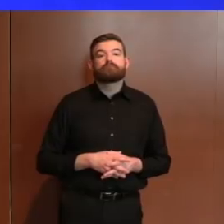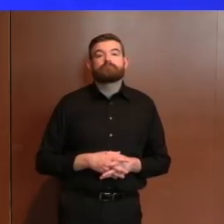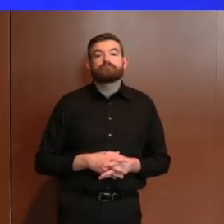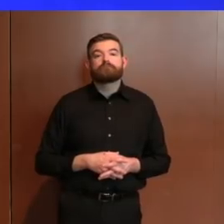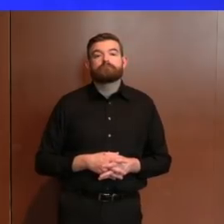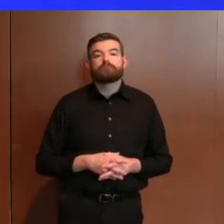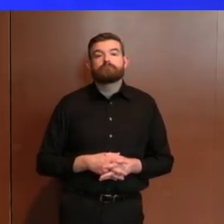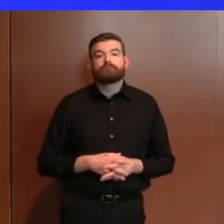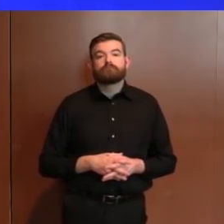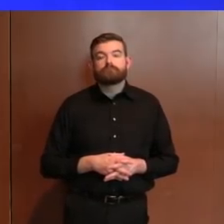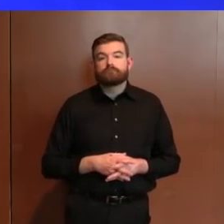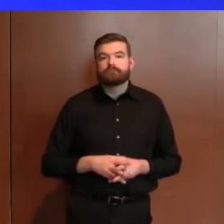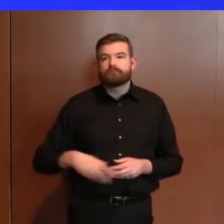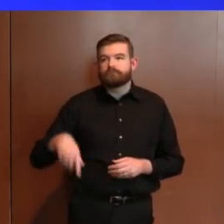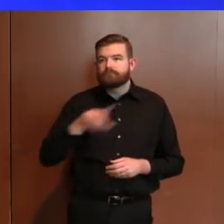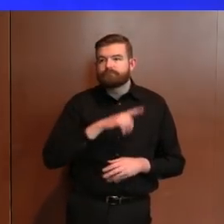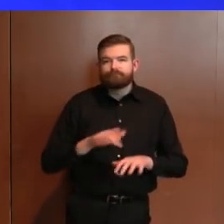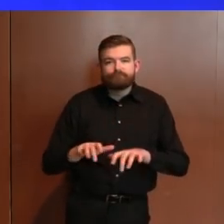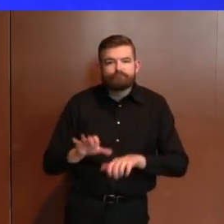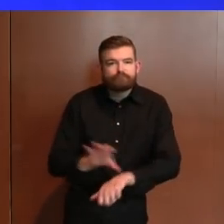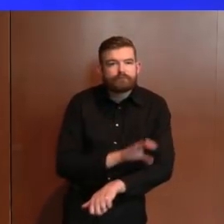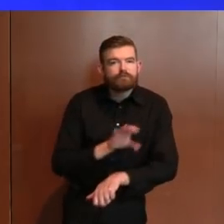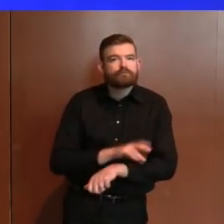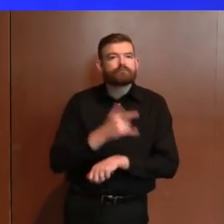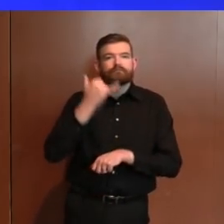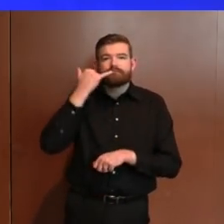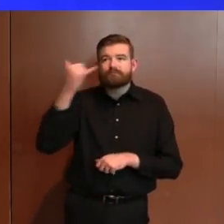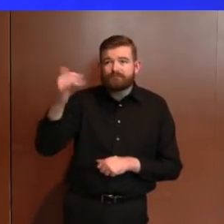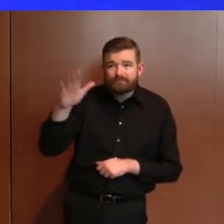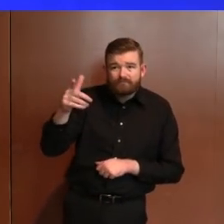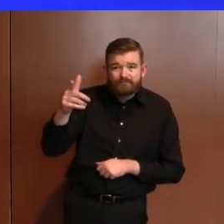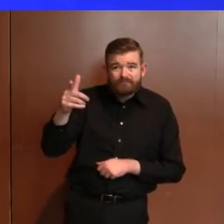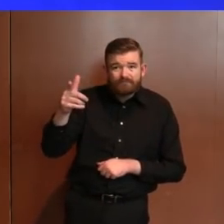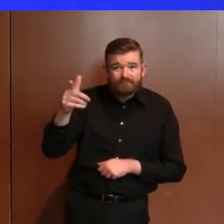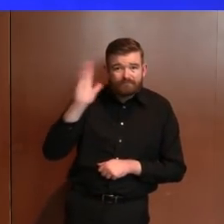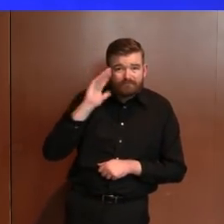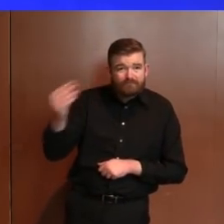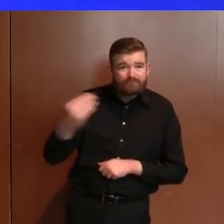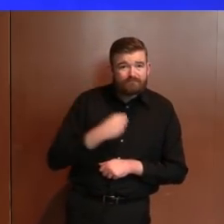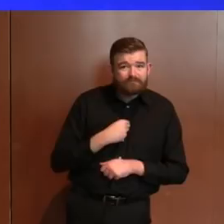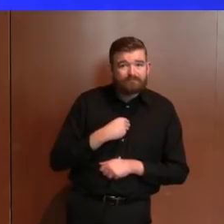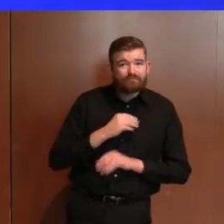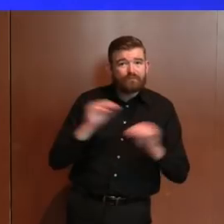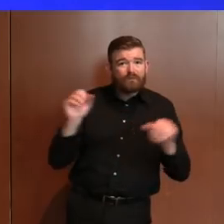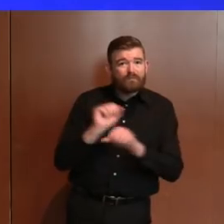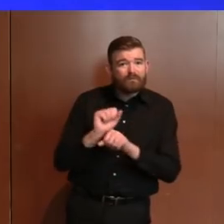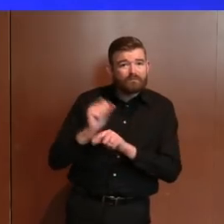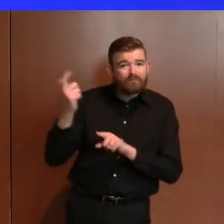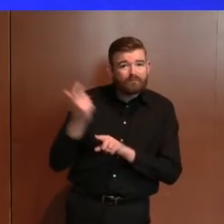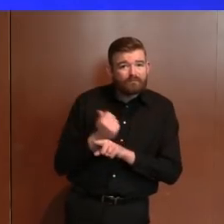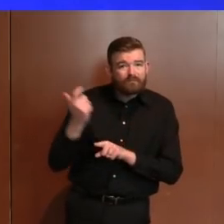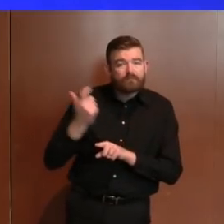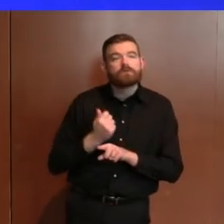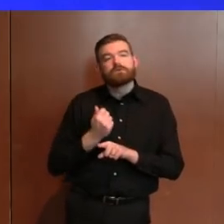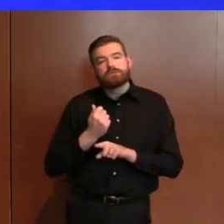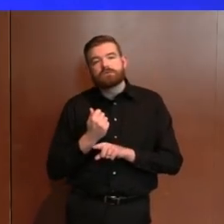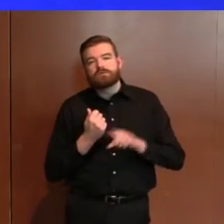insurance and the great news coming out of the bill that was signed by the president a week ago yesterday. There's now more federal help